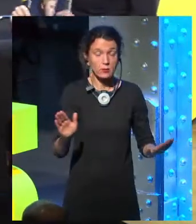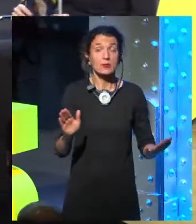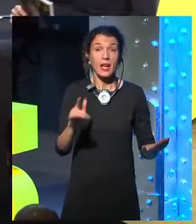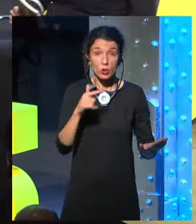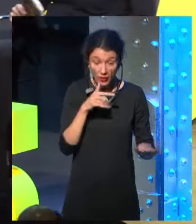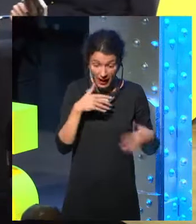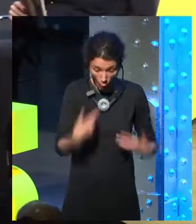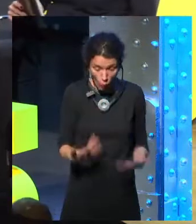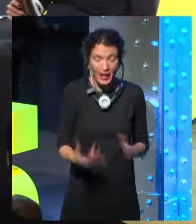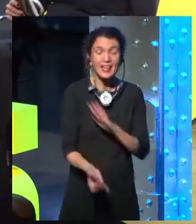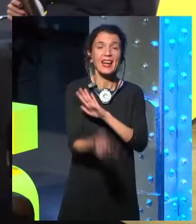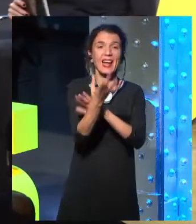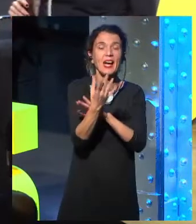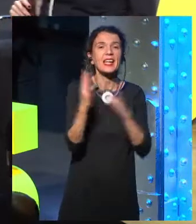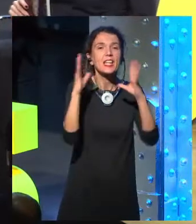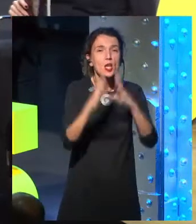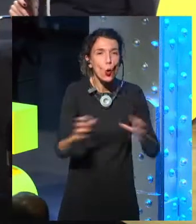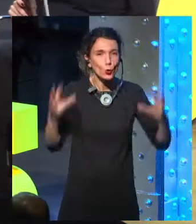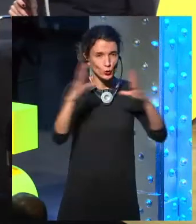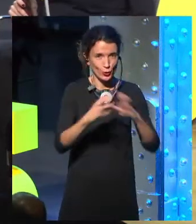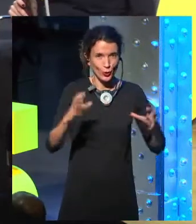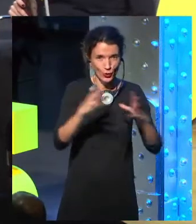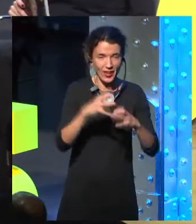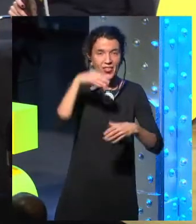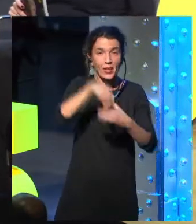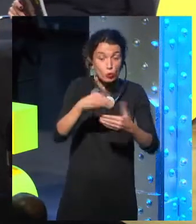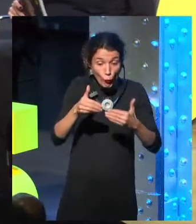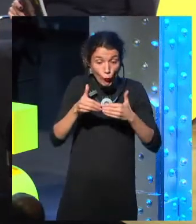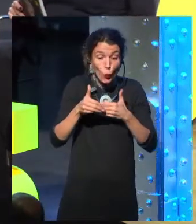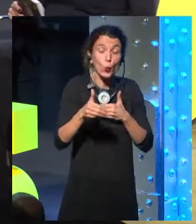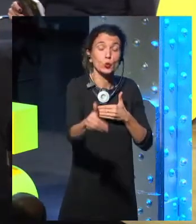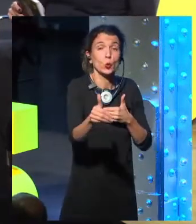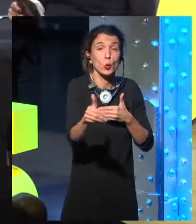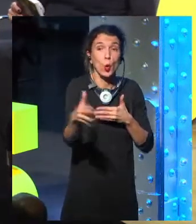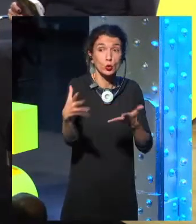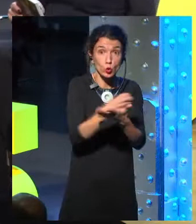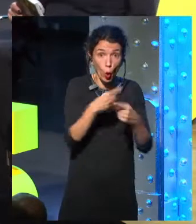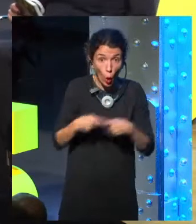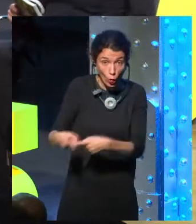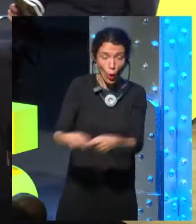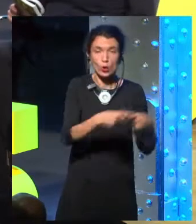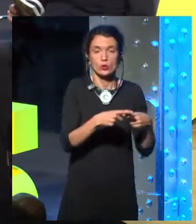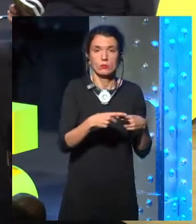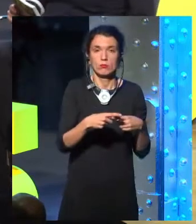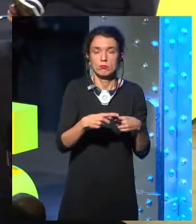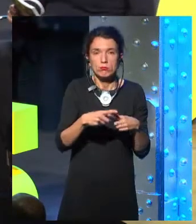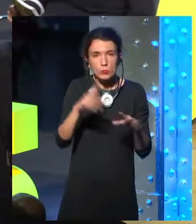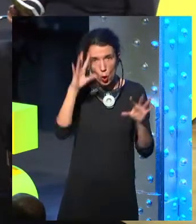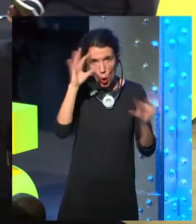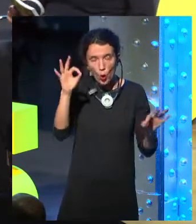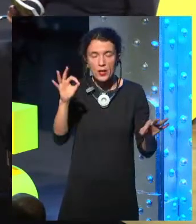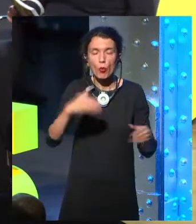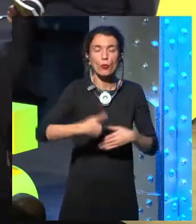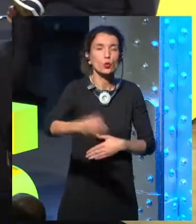And on top of that, we have to create excitement, excitement for a future that, among us all,